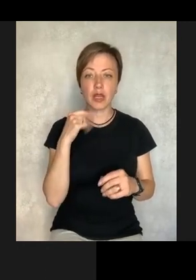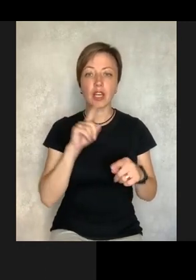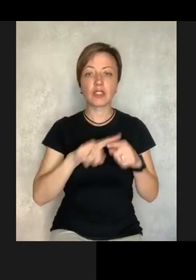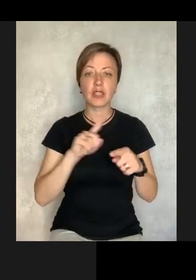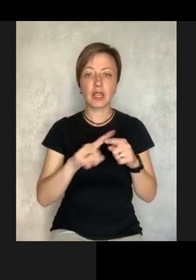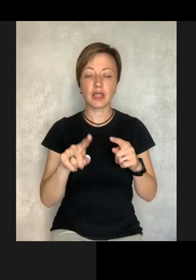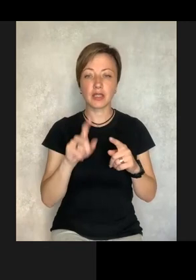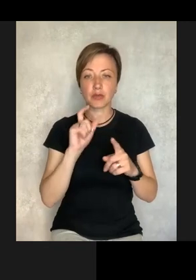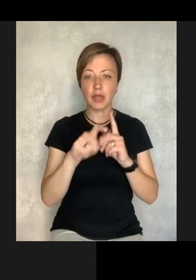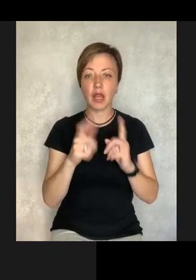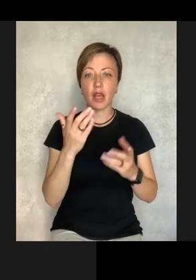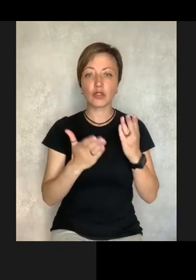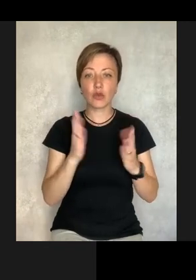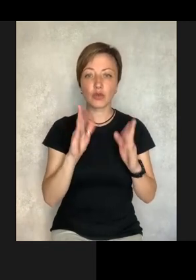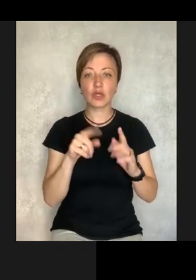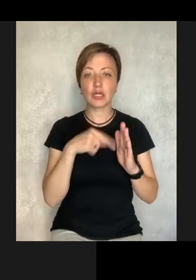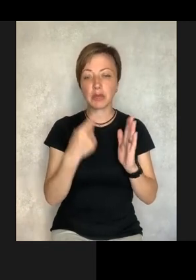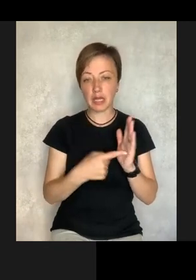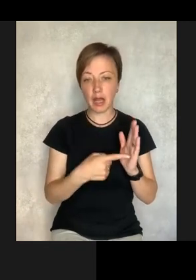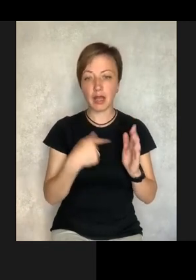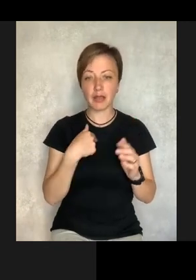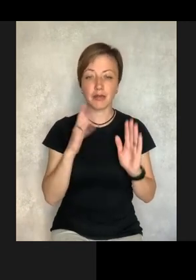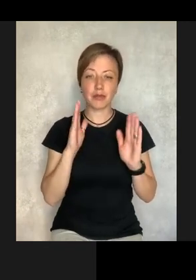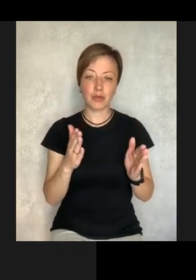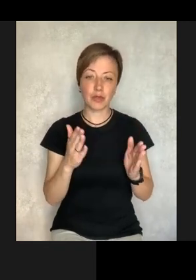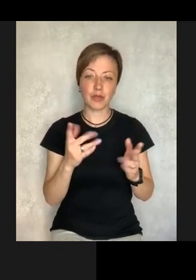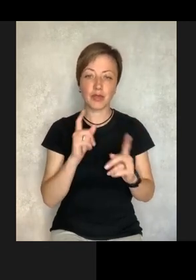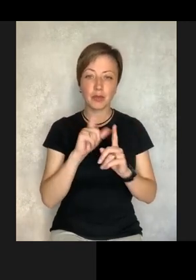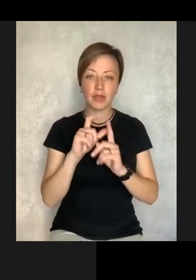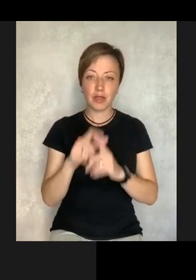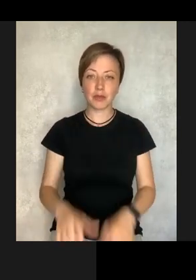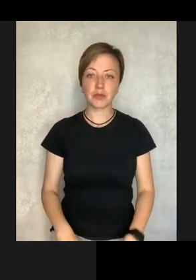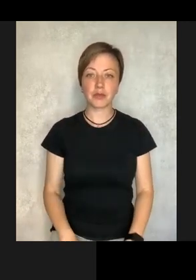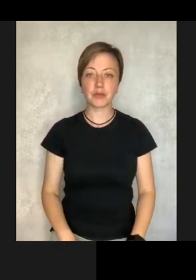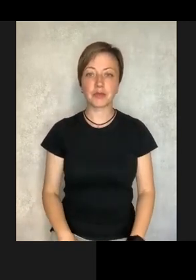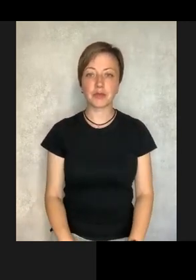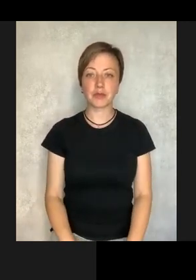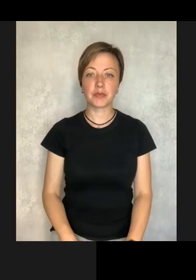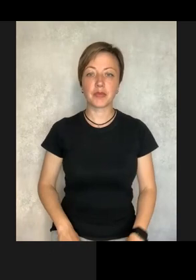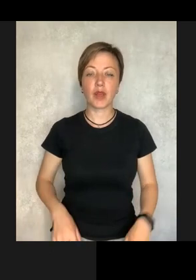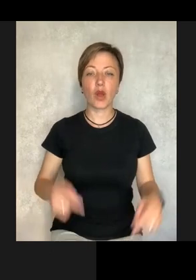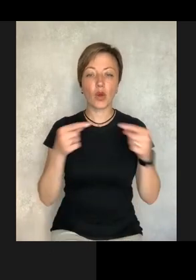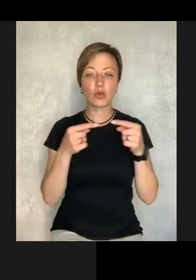I'll be fast. I think if there are some questions, I will be ready to discuss.